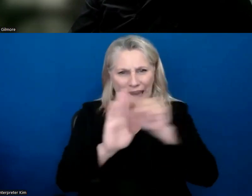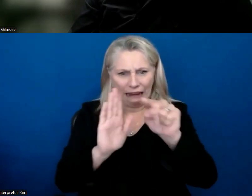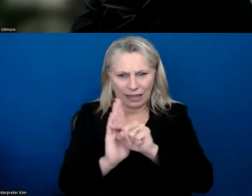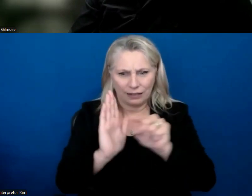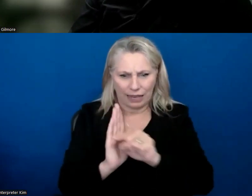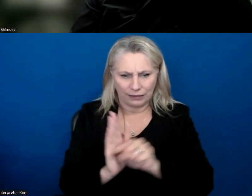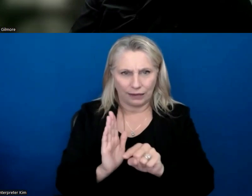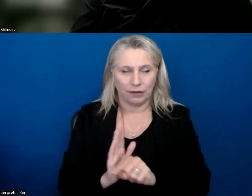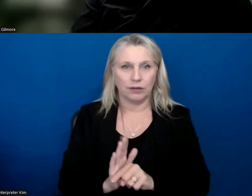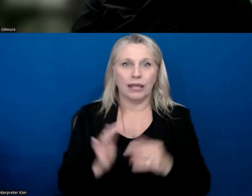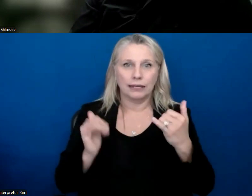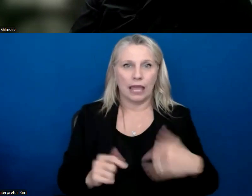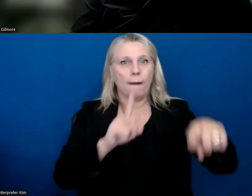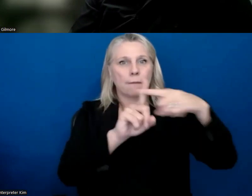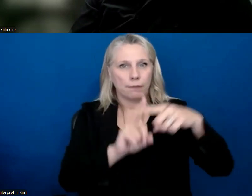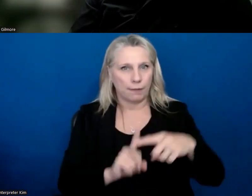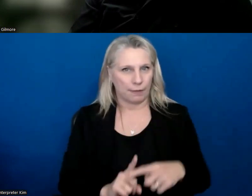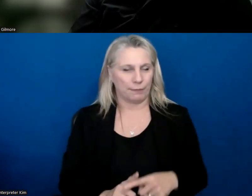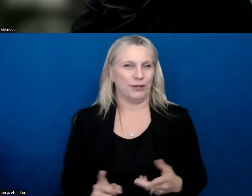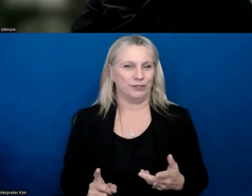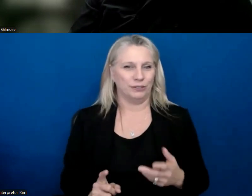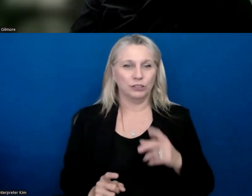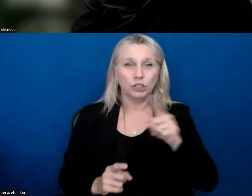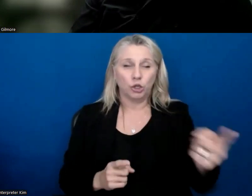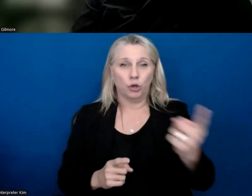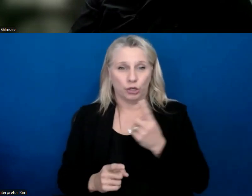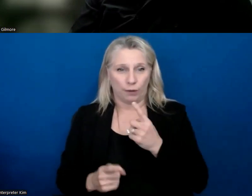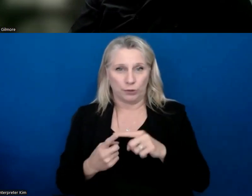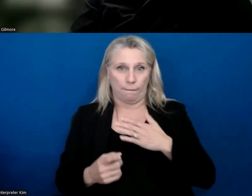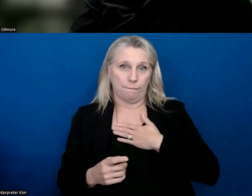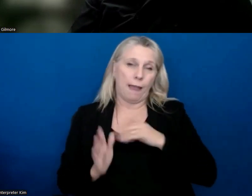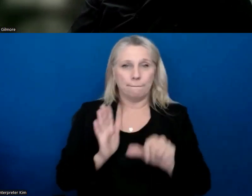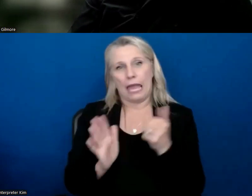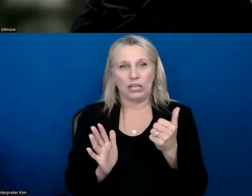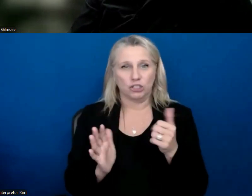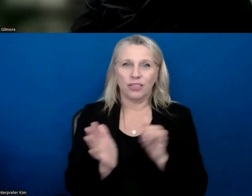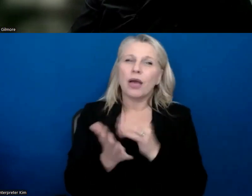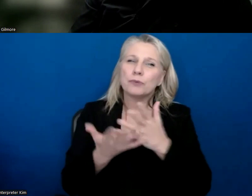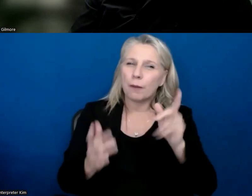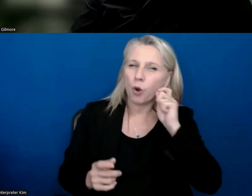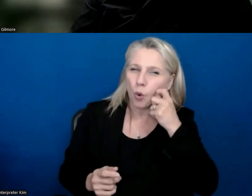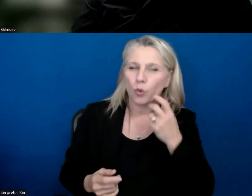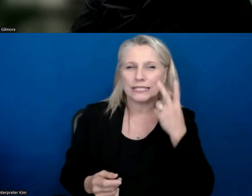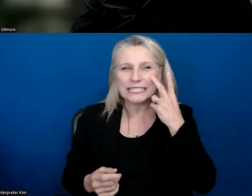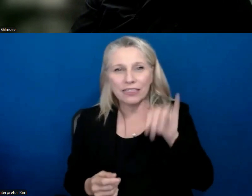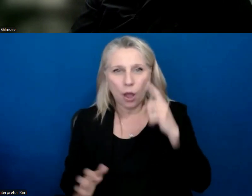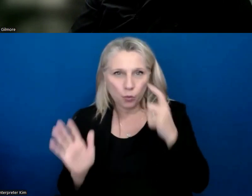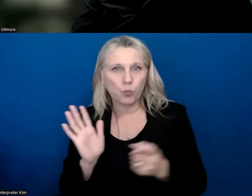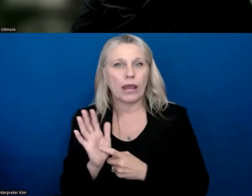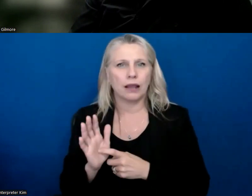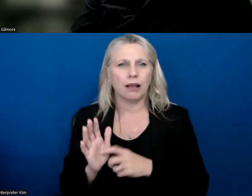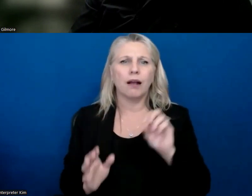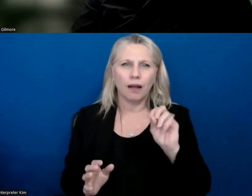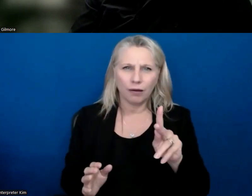And now here's an ounce of positivity, um, whenever you come to my page. So that was something really cool to see when they recognize, okay,